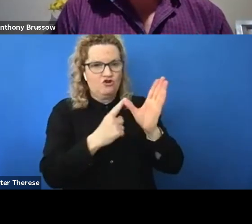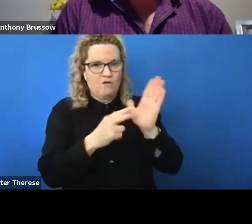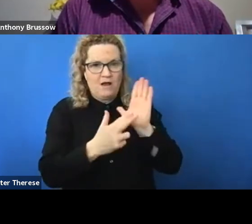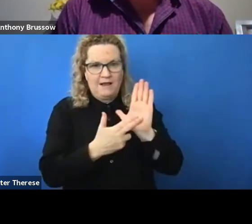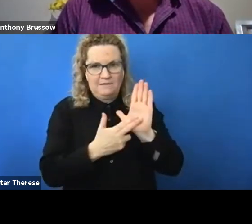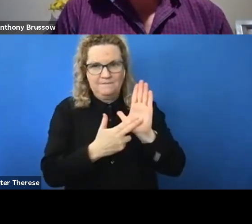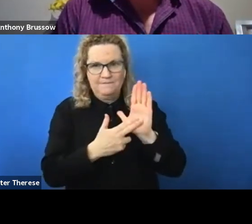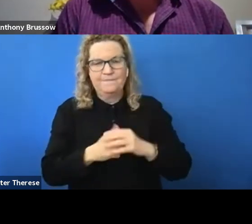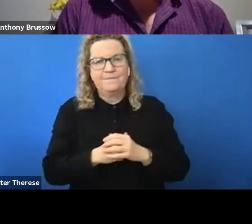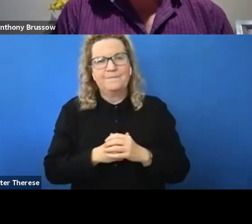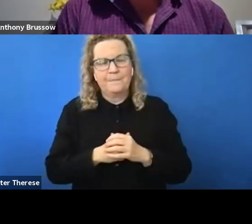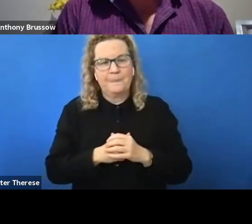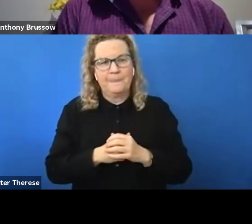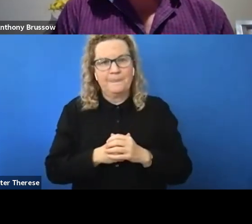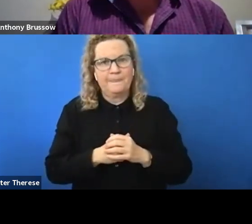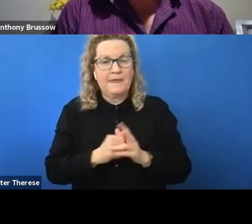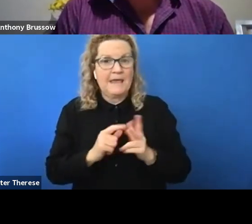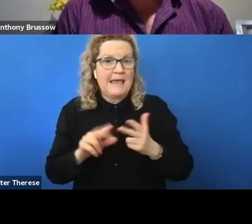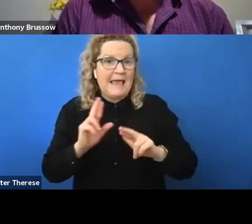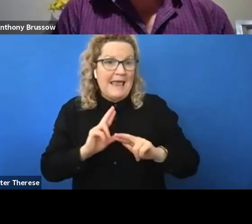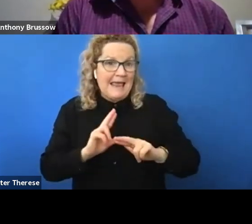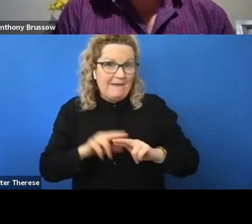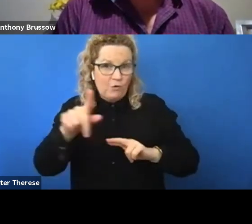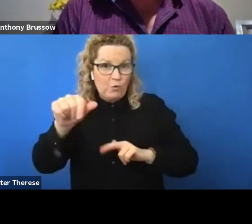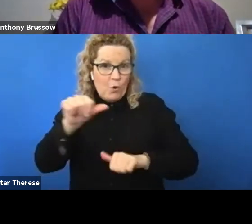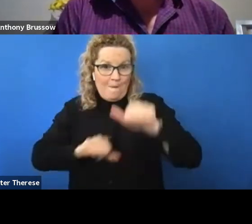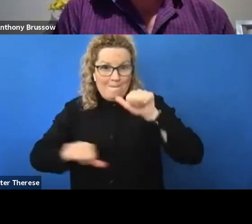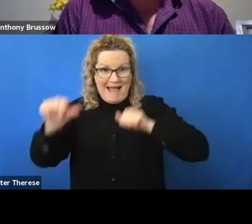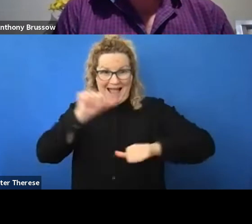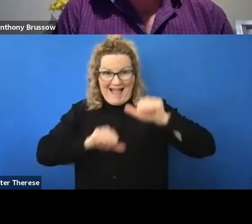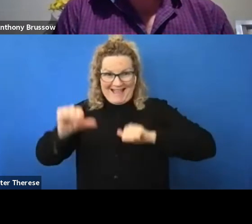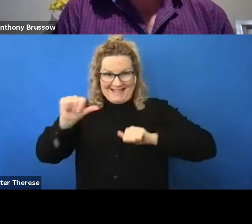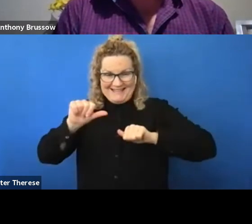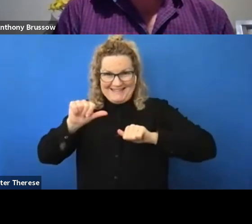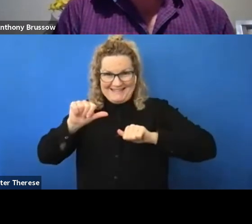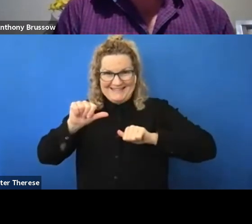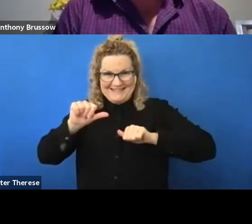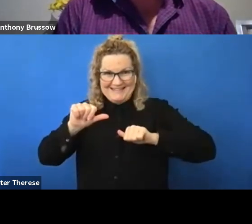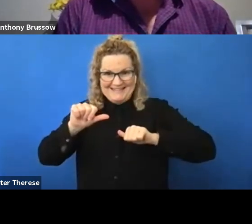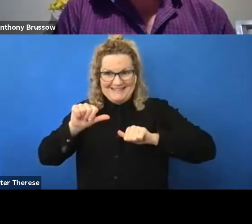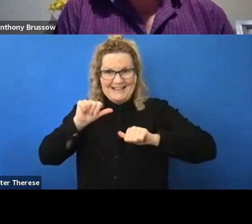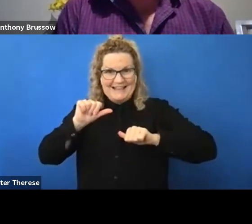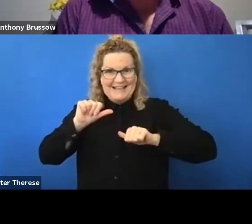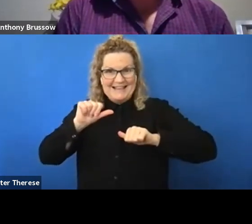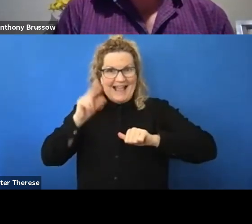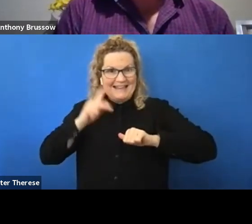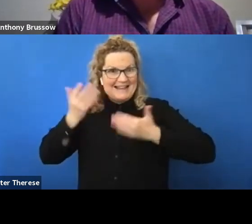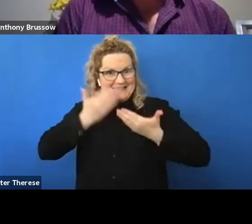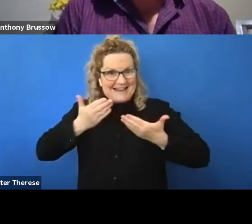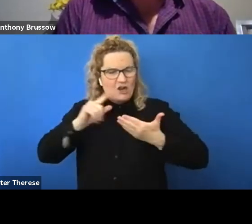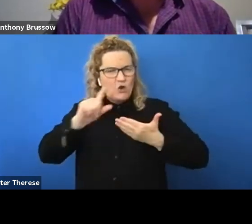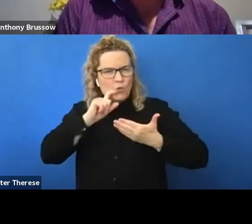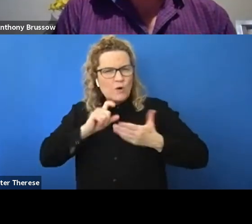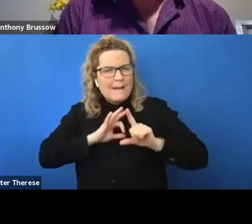If you had your time again, in terms of your study, how would you improve support for